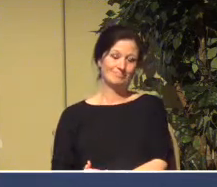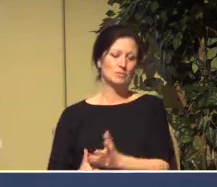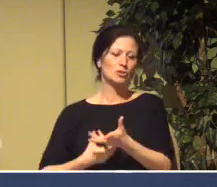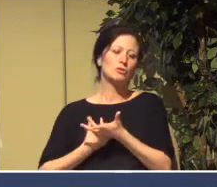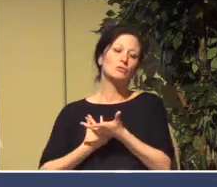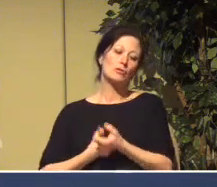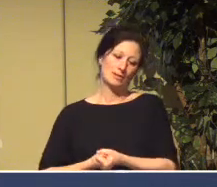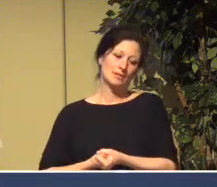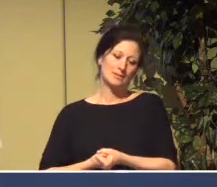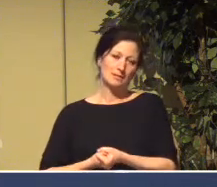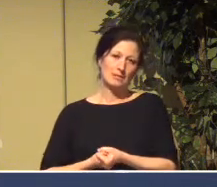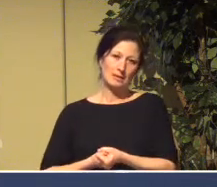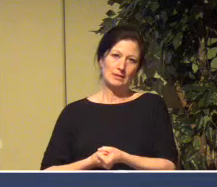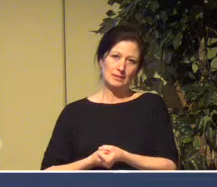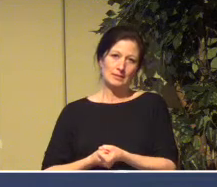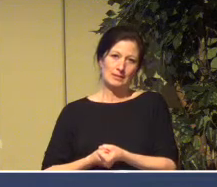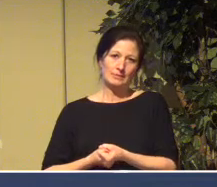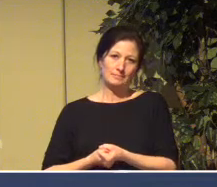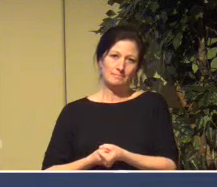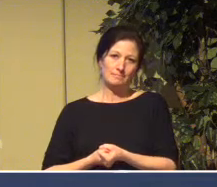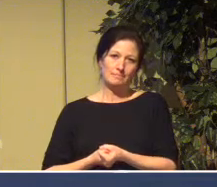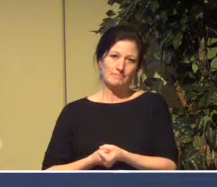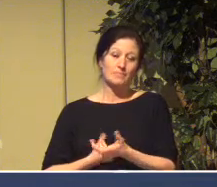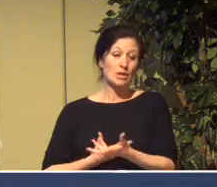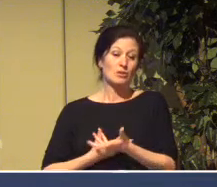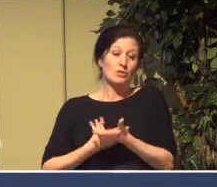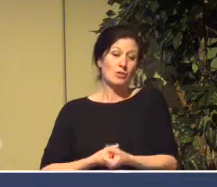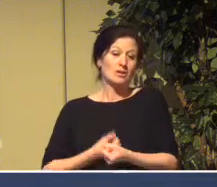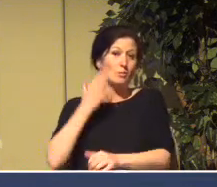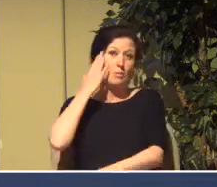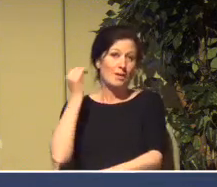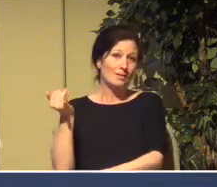Trust. Trust because